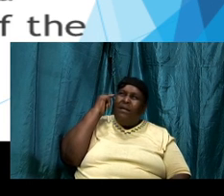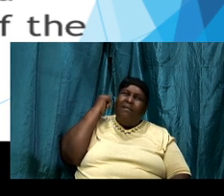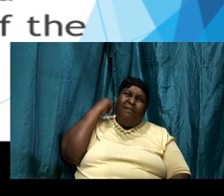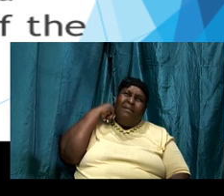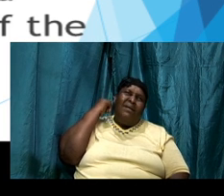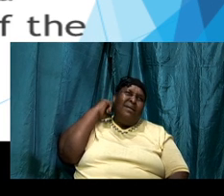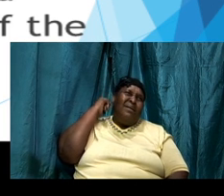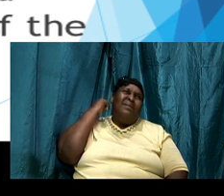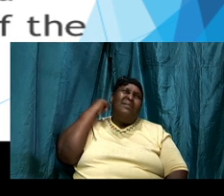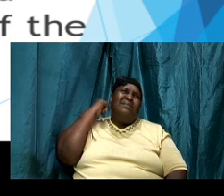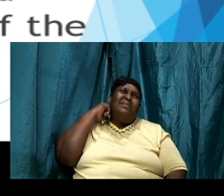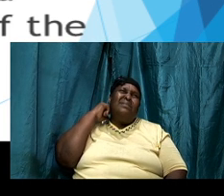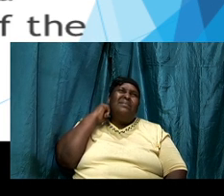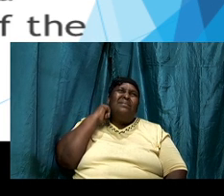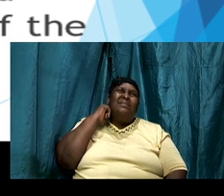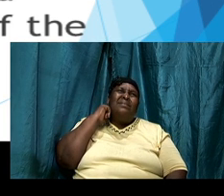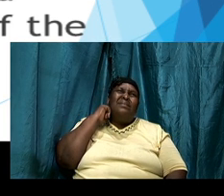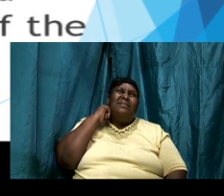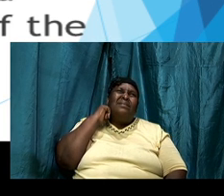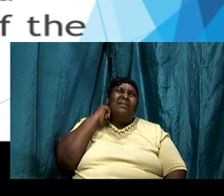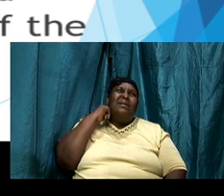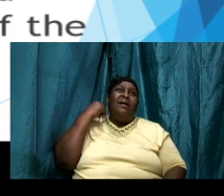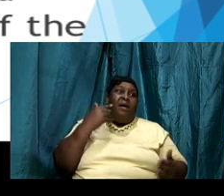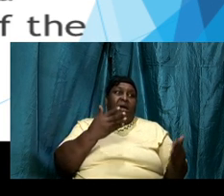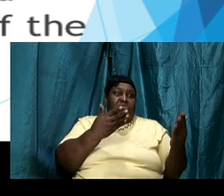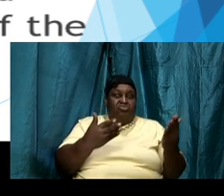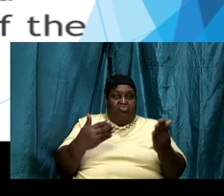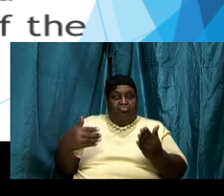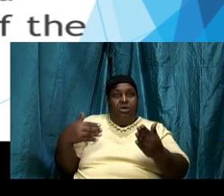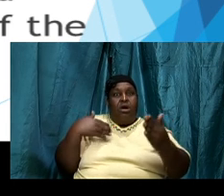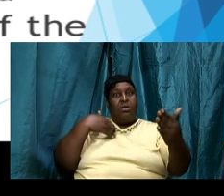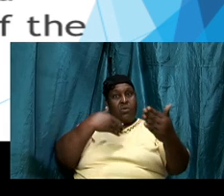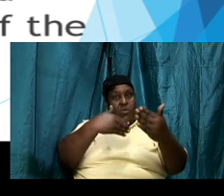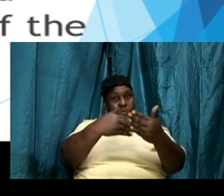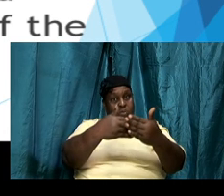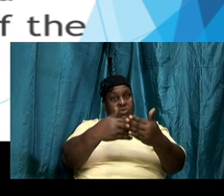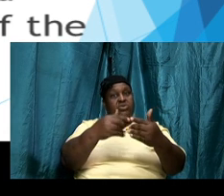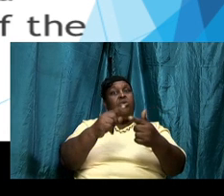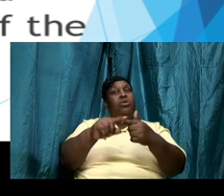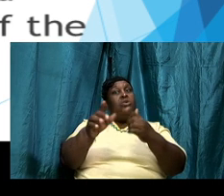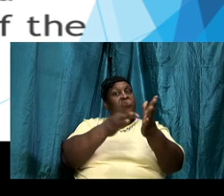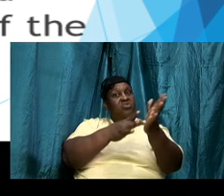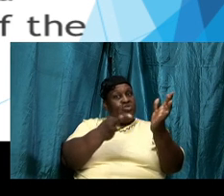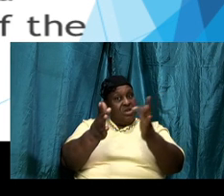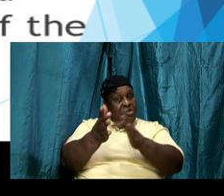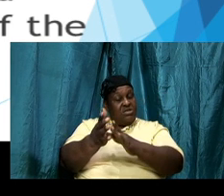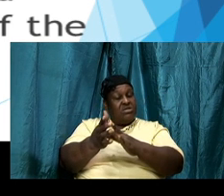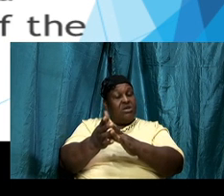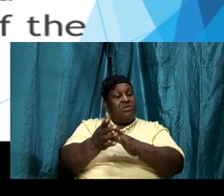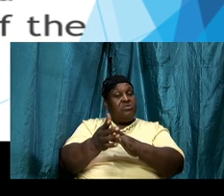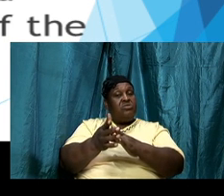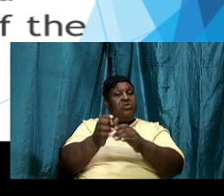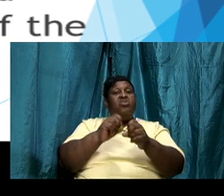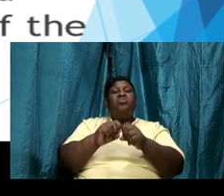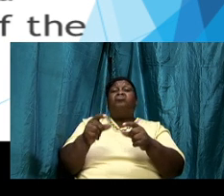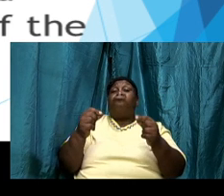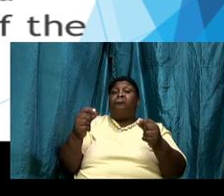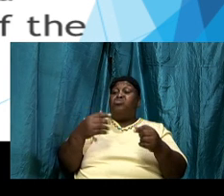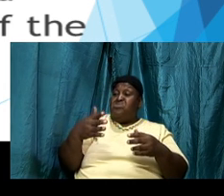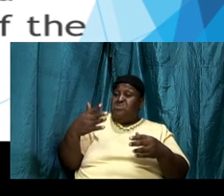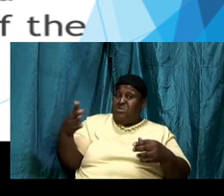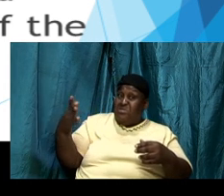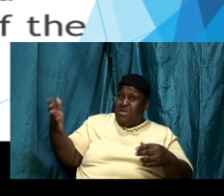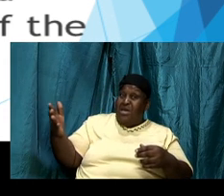worship we are being drawn to him in being better able to do the things in the word we are being drawn to